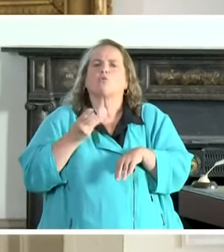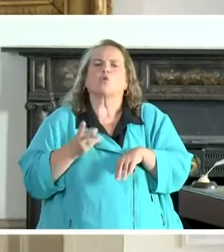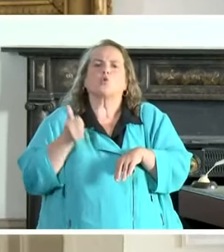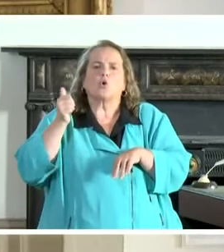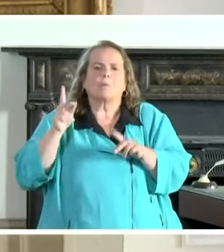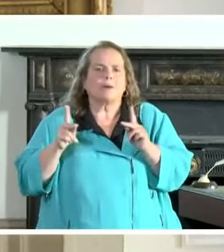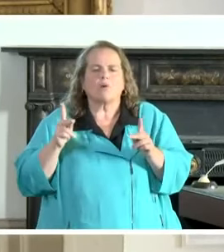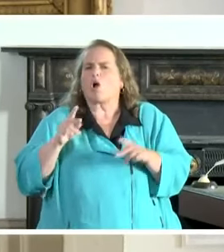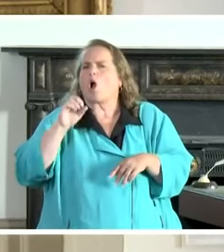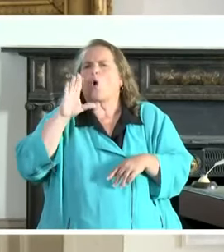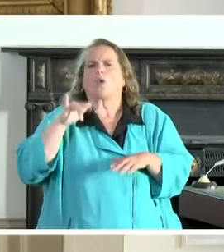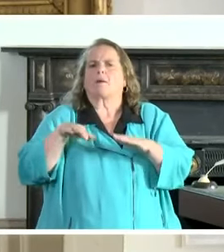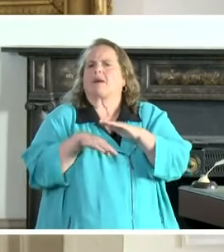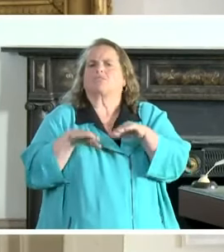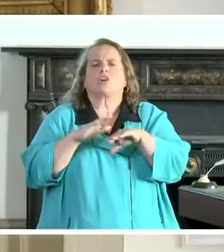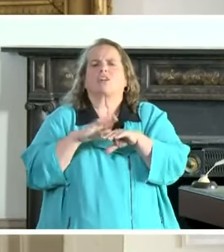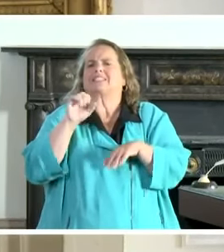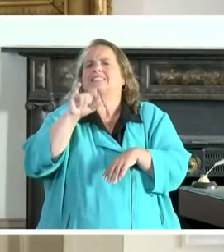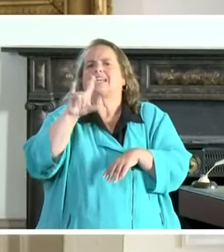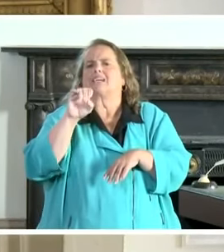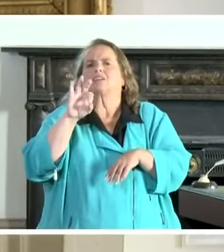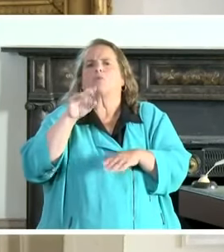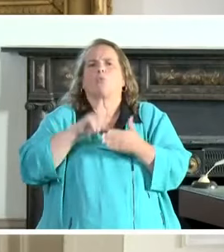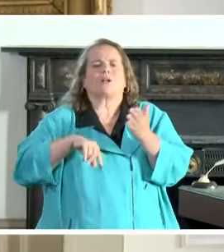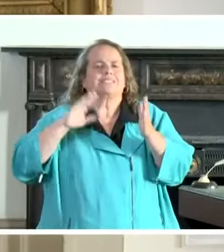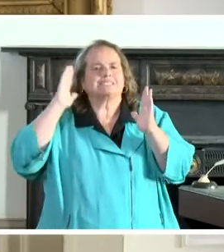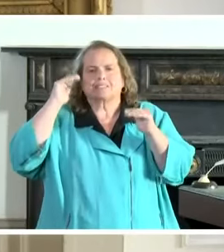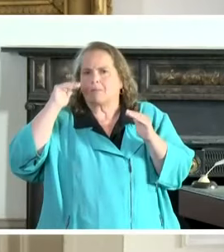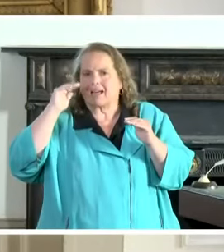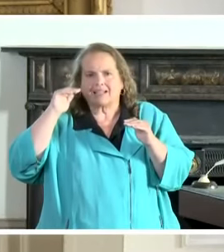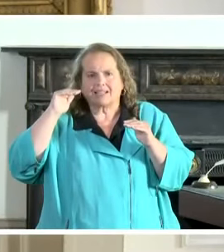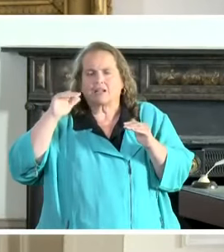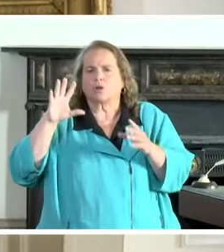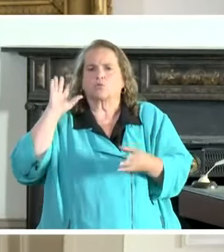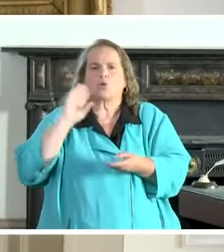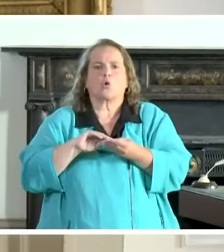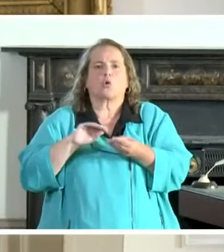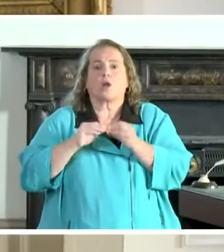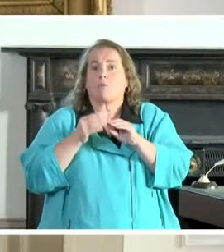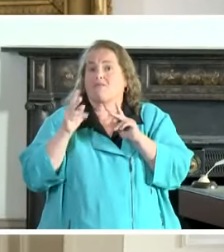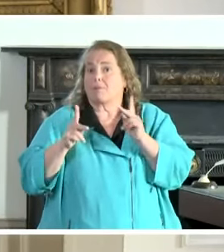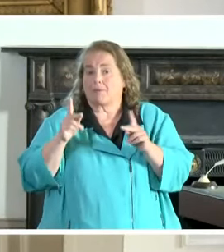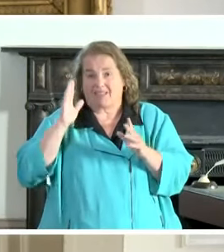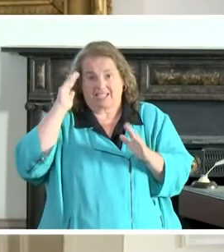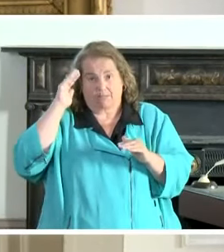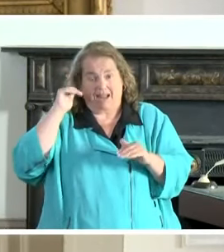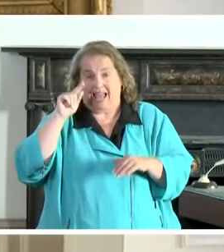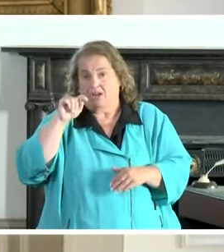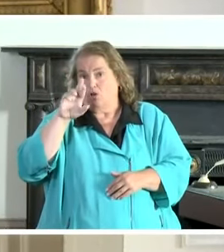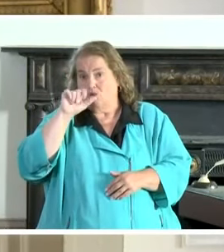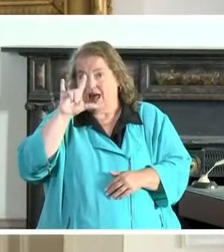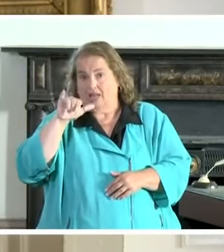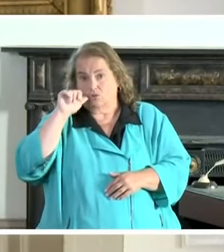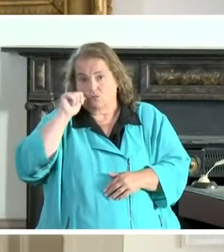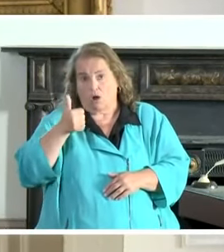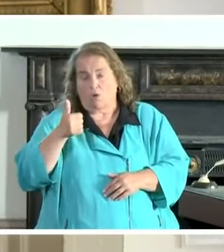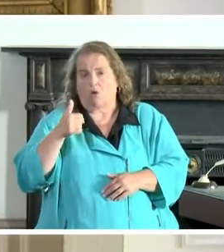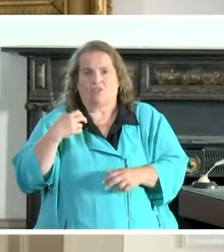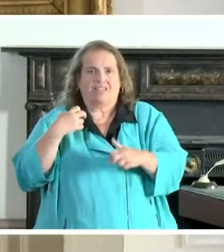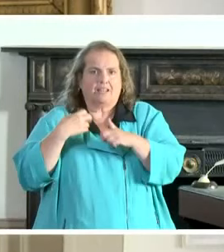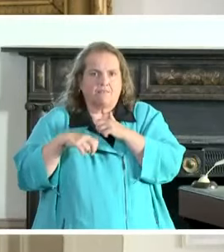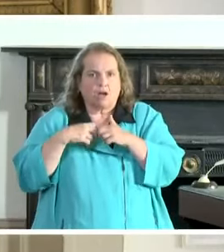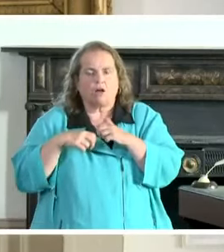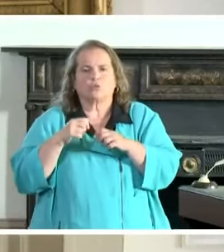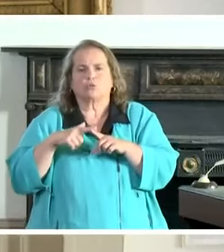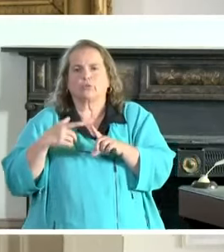and it's all based on just the size. Of what's expected. The total number of people that are expected at the rally tomorrow. The difficulty